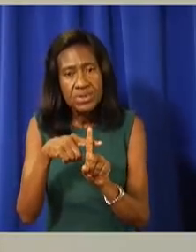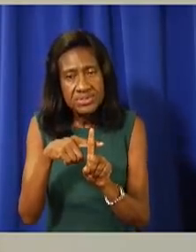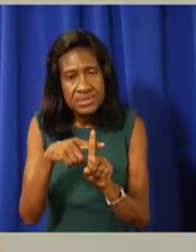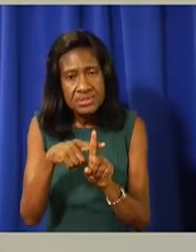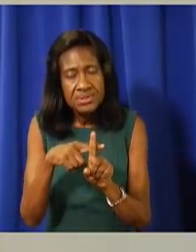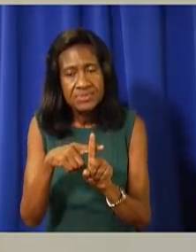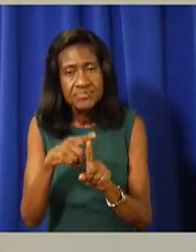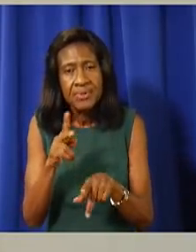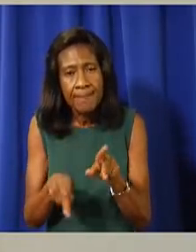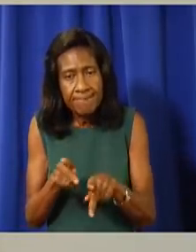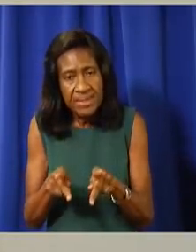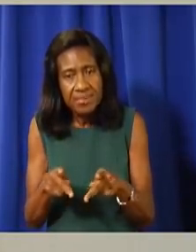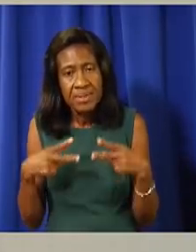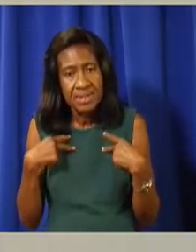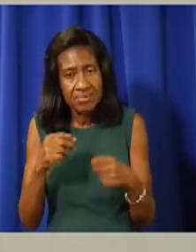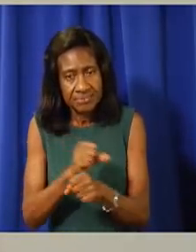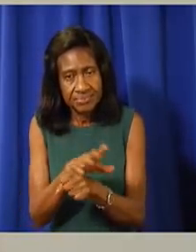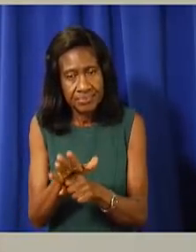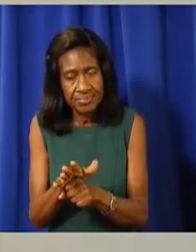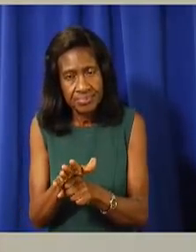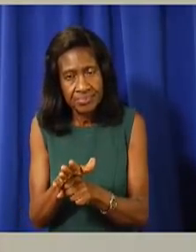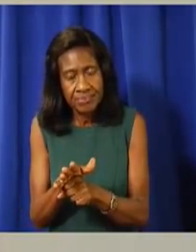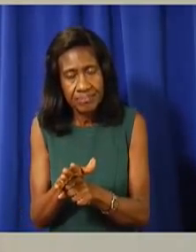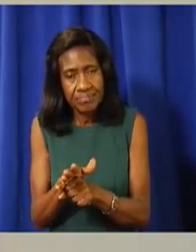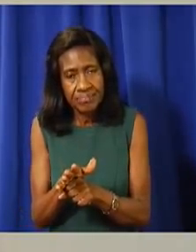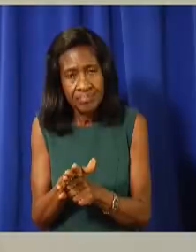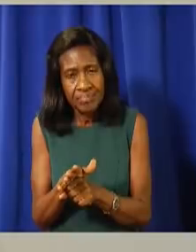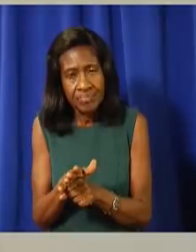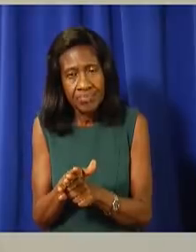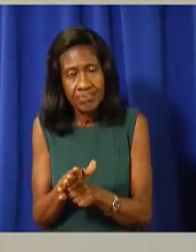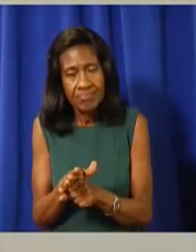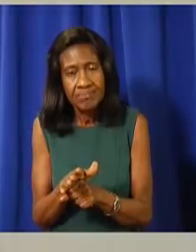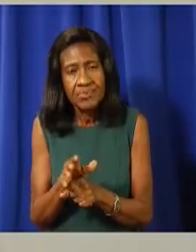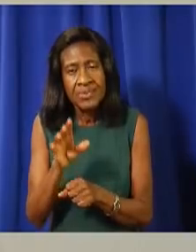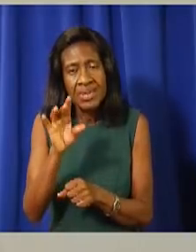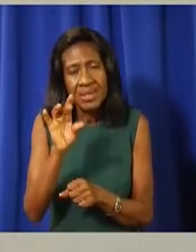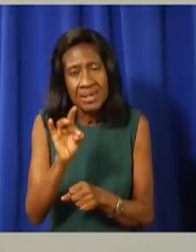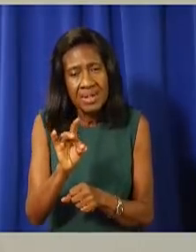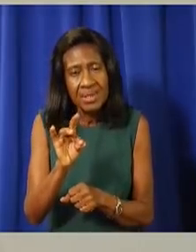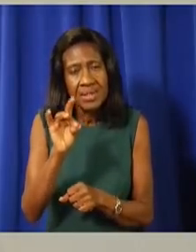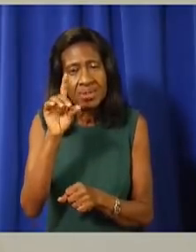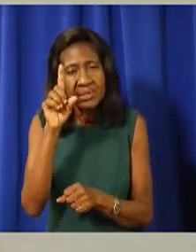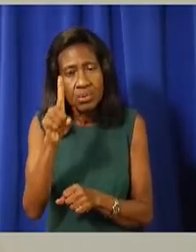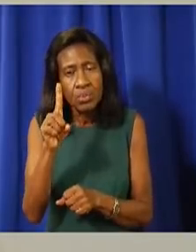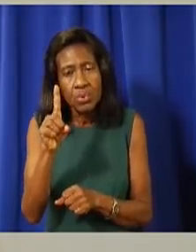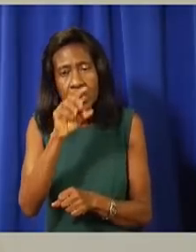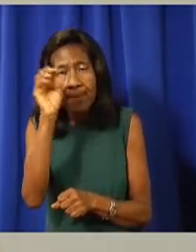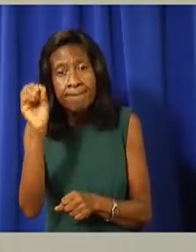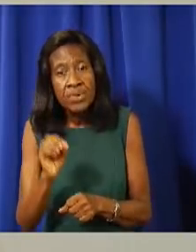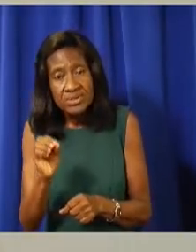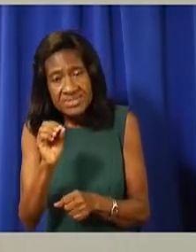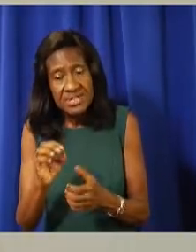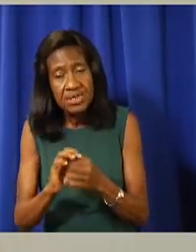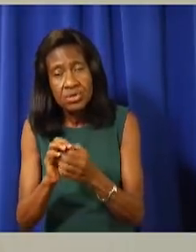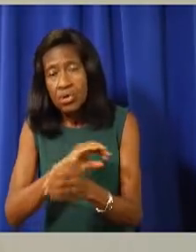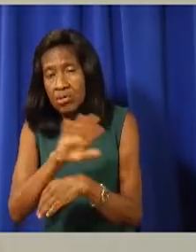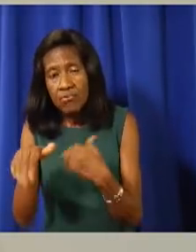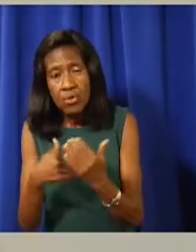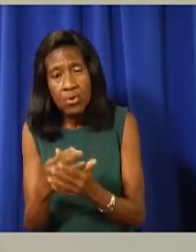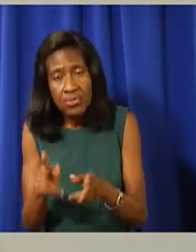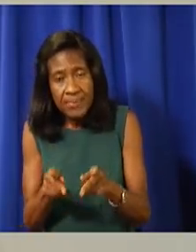81% of our positive cases have been unvaccinated individuals.